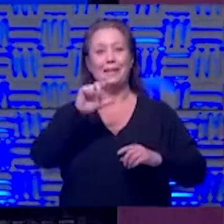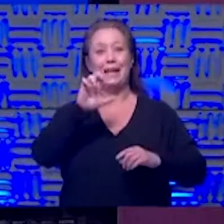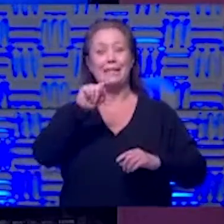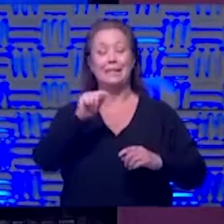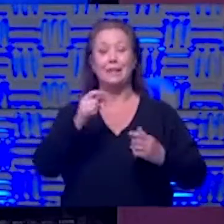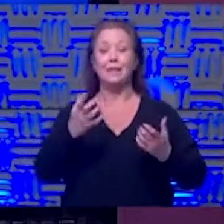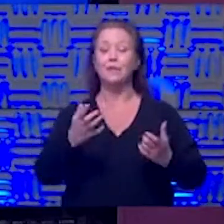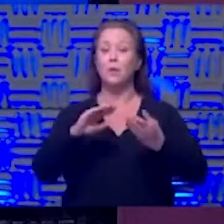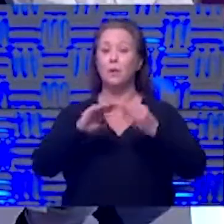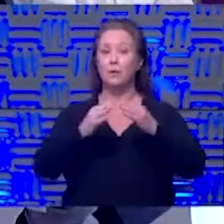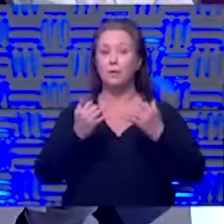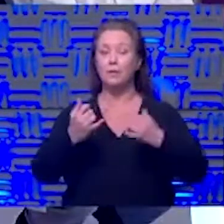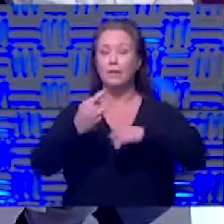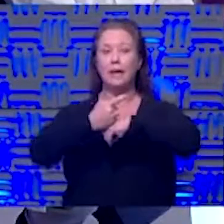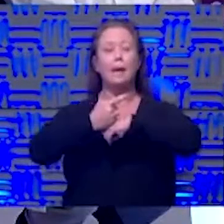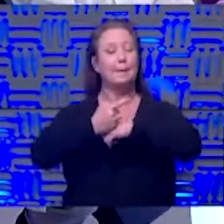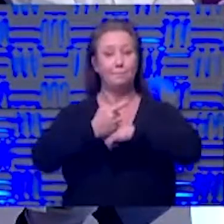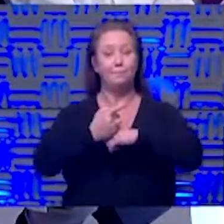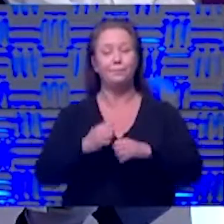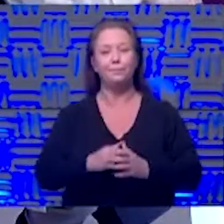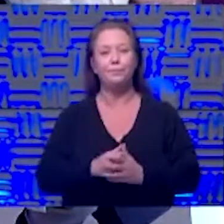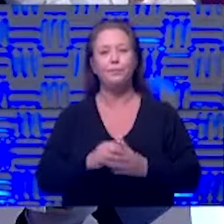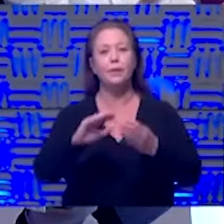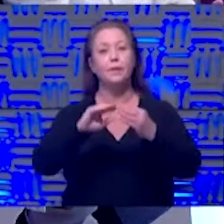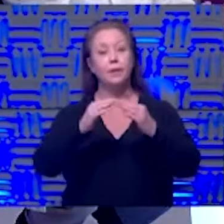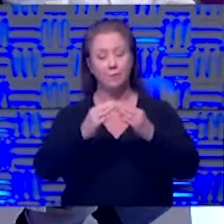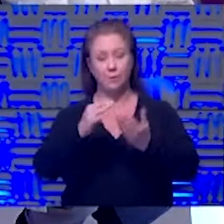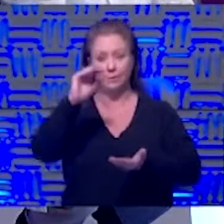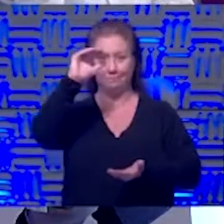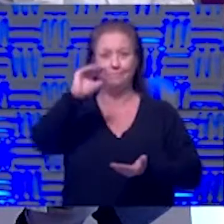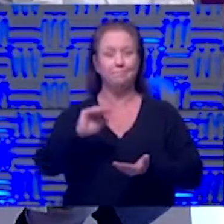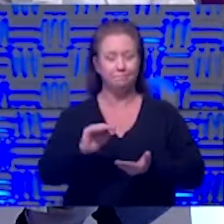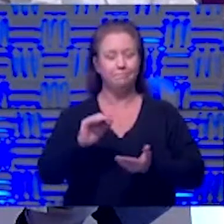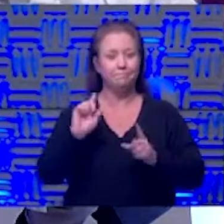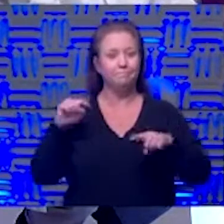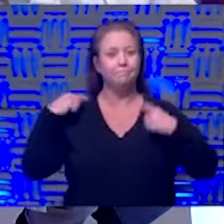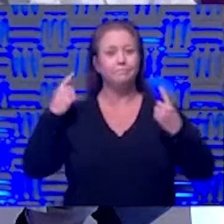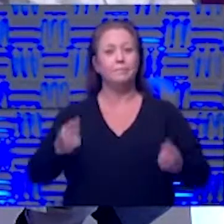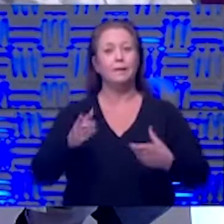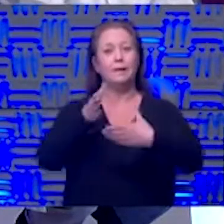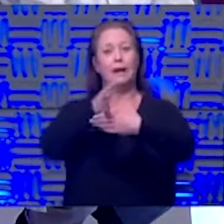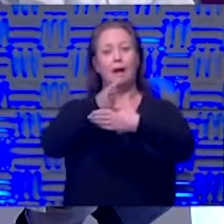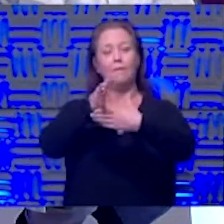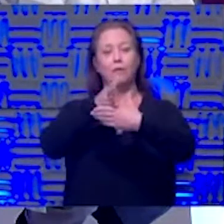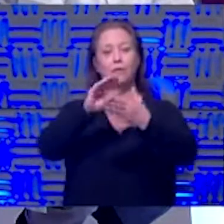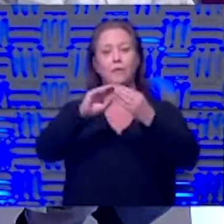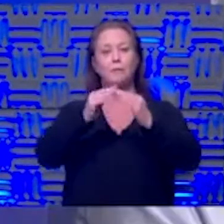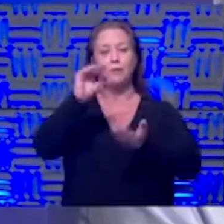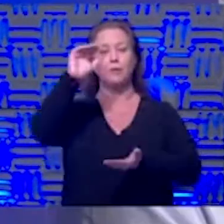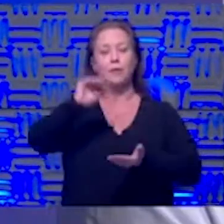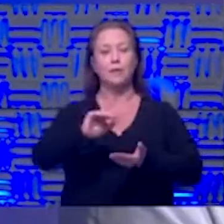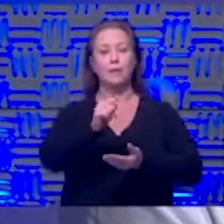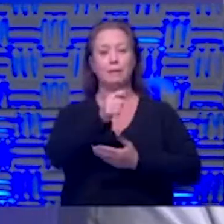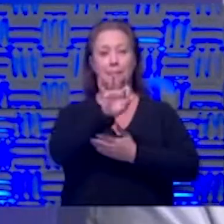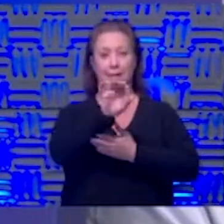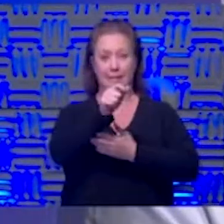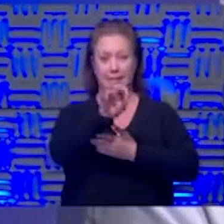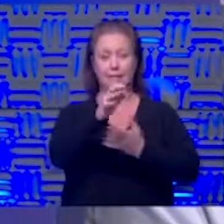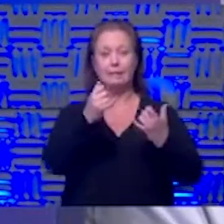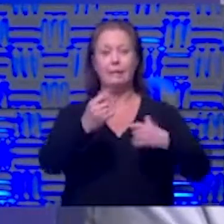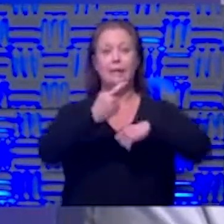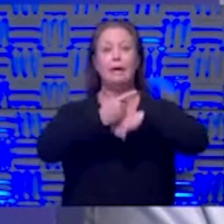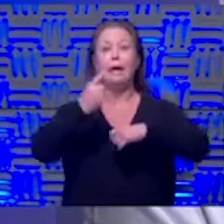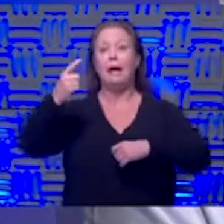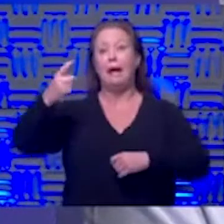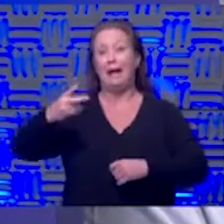how are the numbers this morning yeah so the numbers actually have gone down the last couple days the averages we are at 19 today however